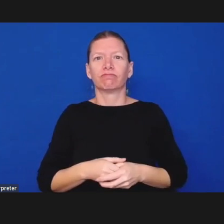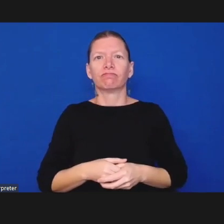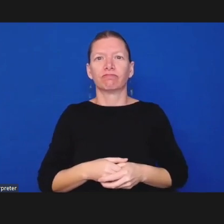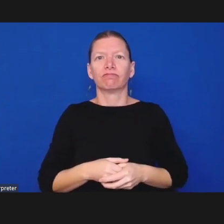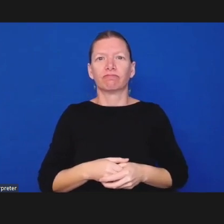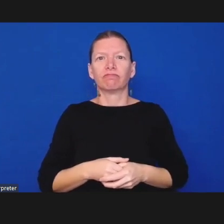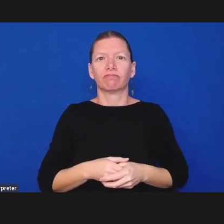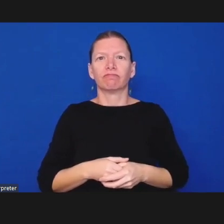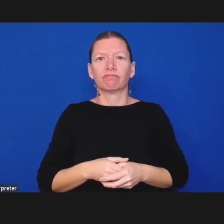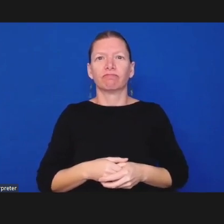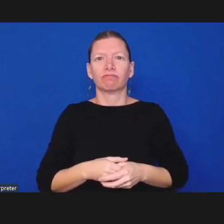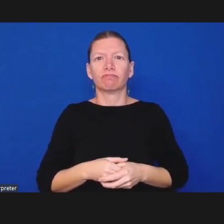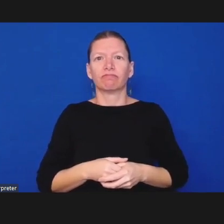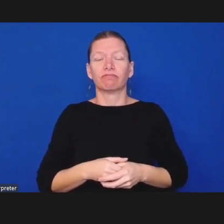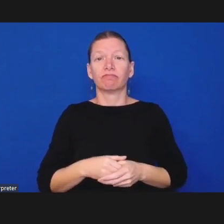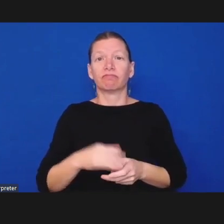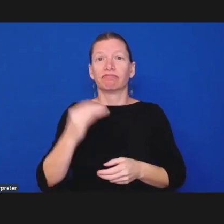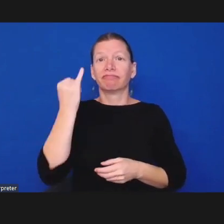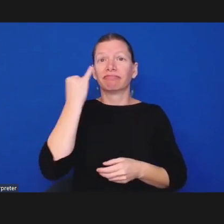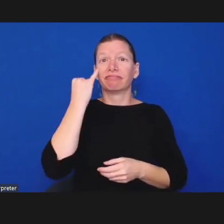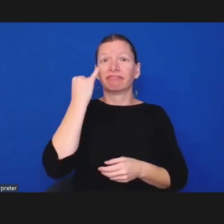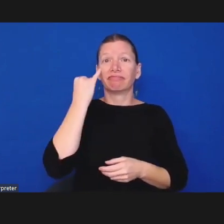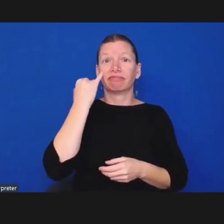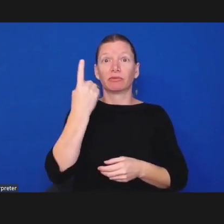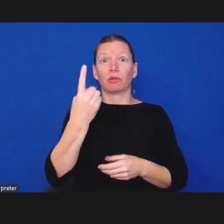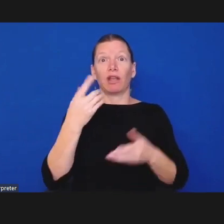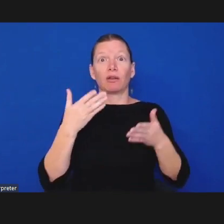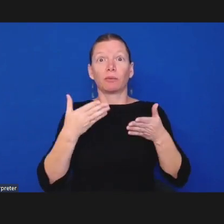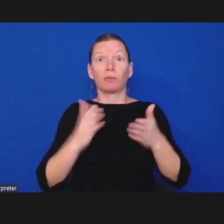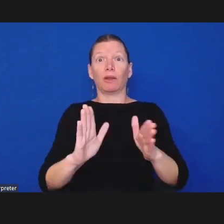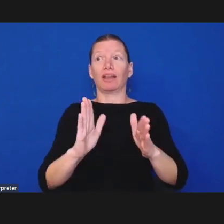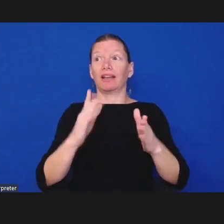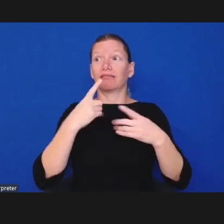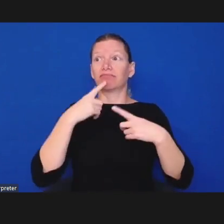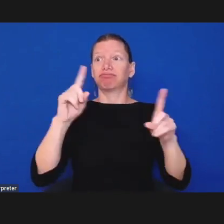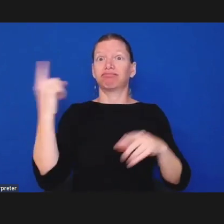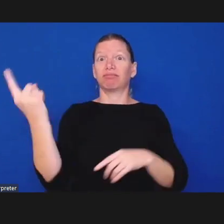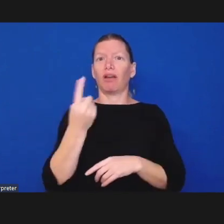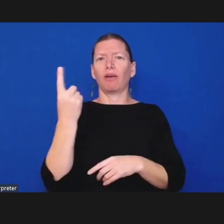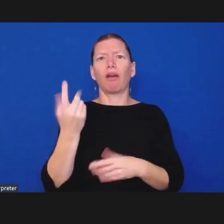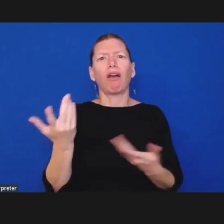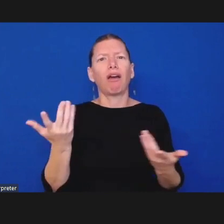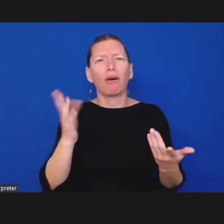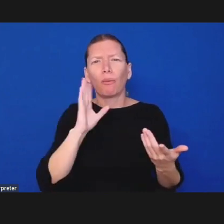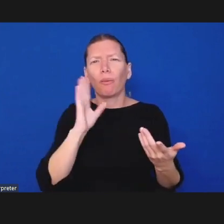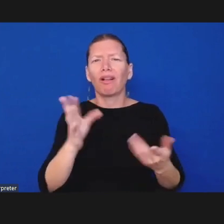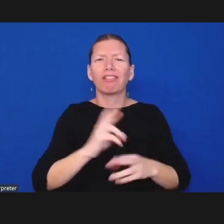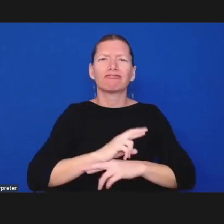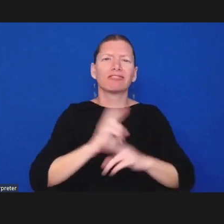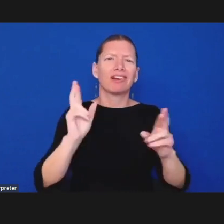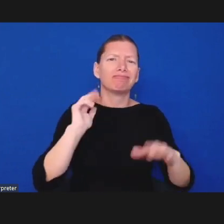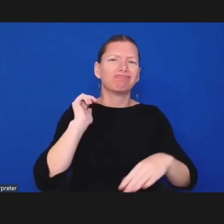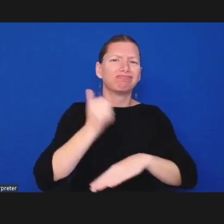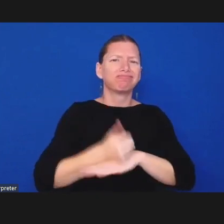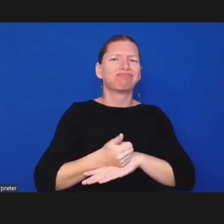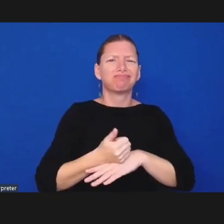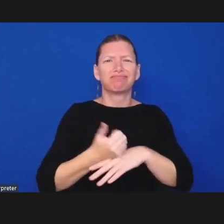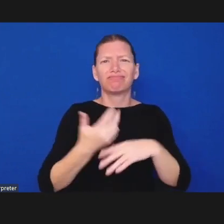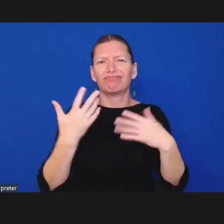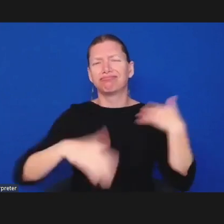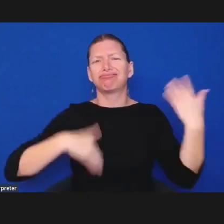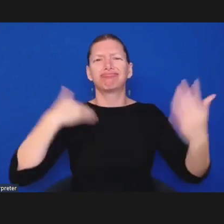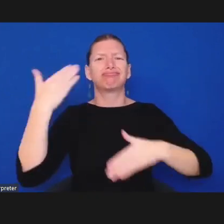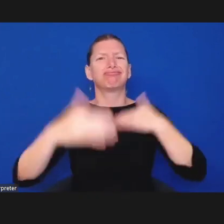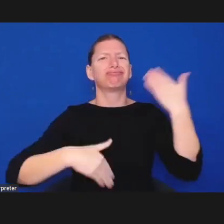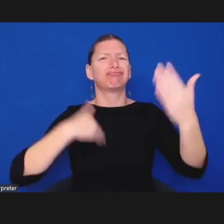how to do it and it's it's something that i think always needs work and always needs improvement we're never going to get to the place where someone's figured